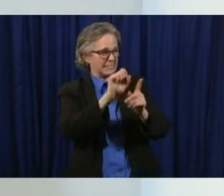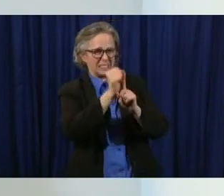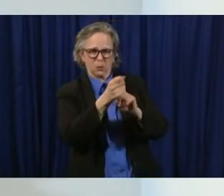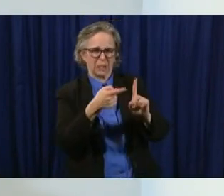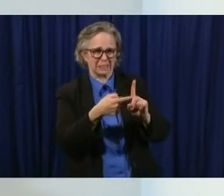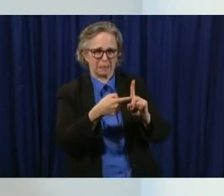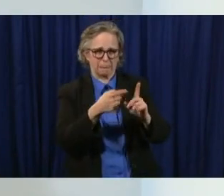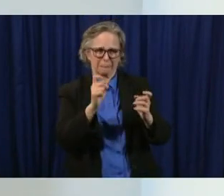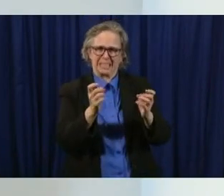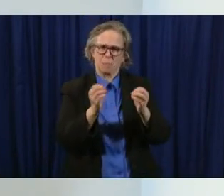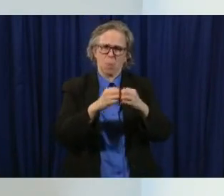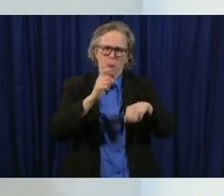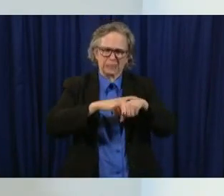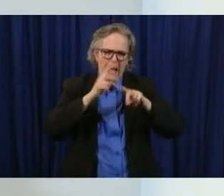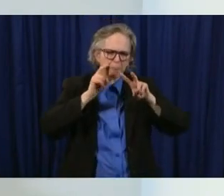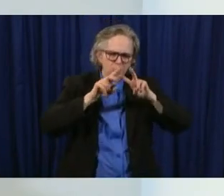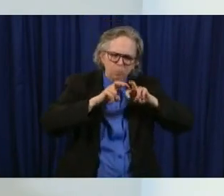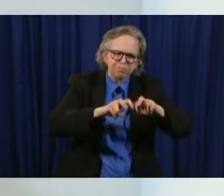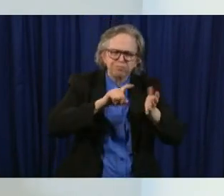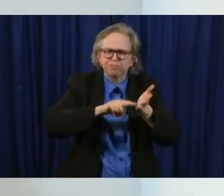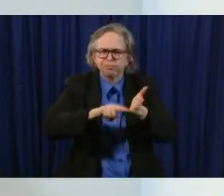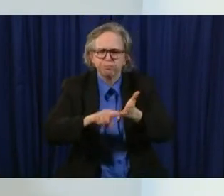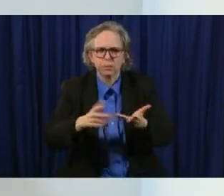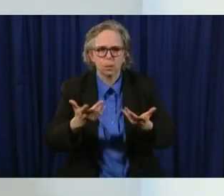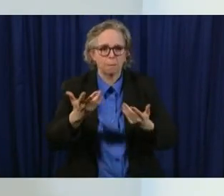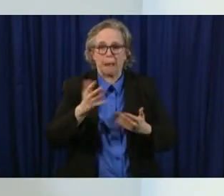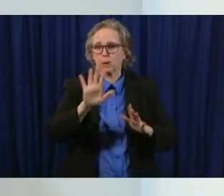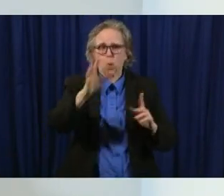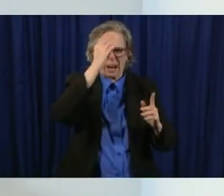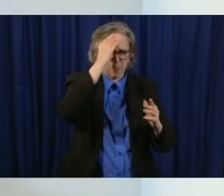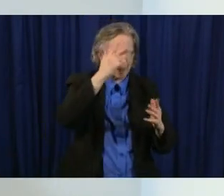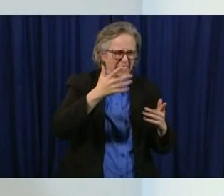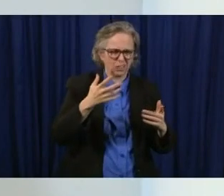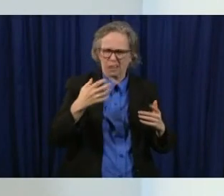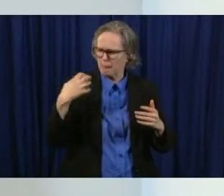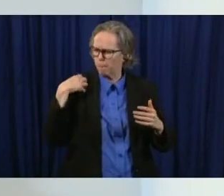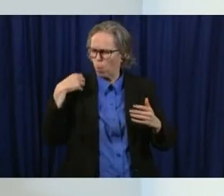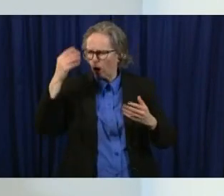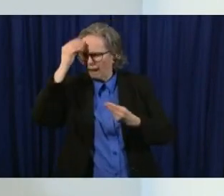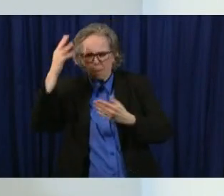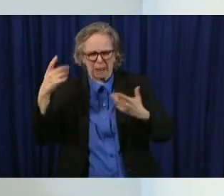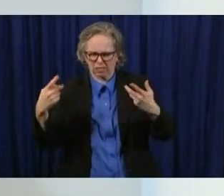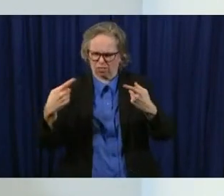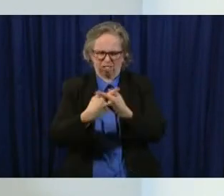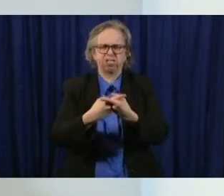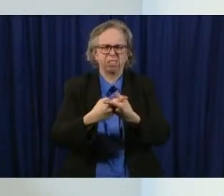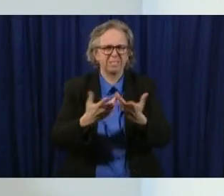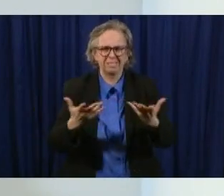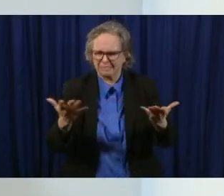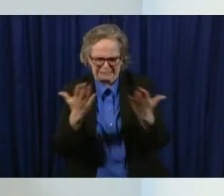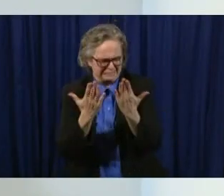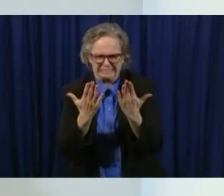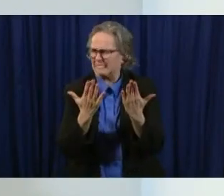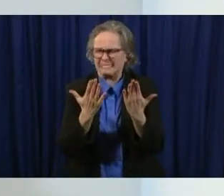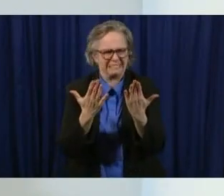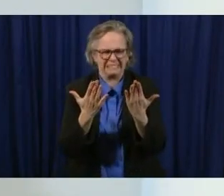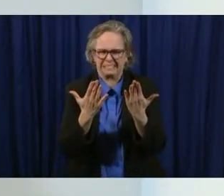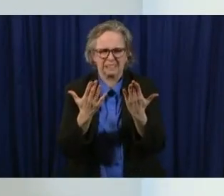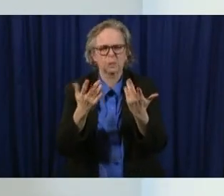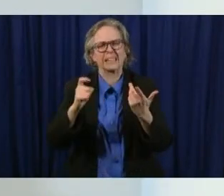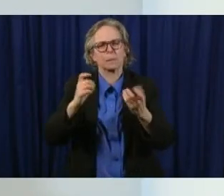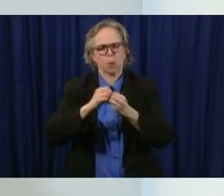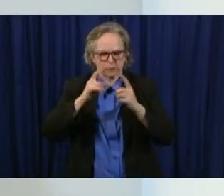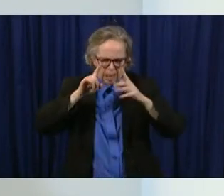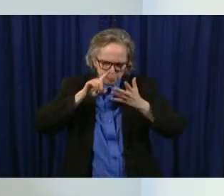you have mismatched employer data mismatch social security information sometimes there are other questions that have to answer and and those things take